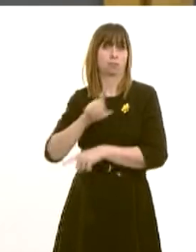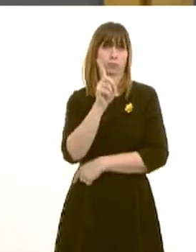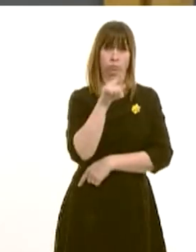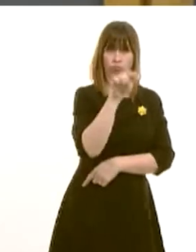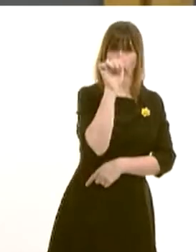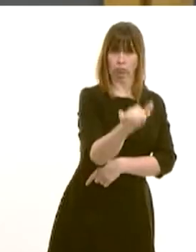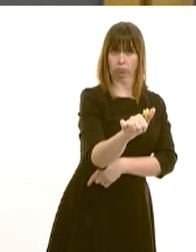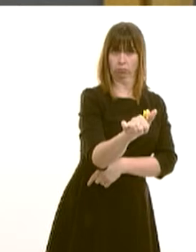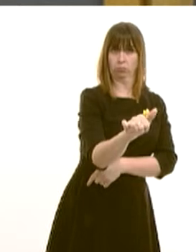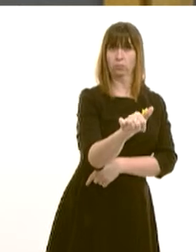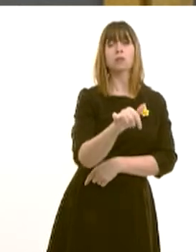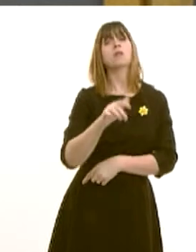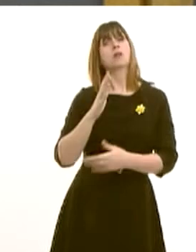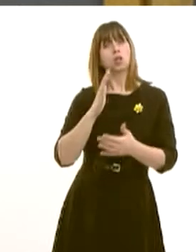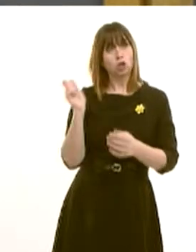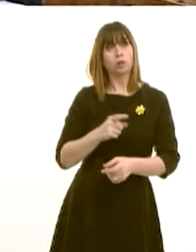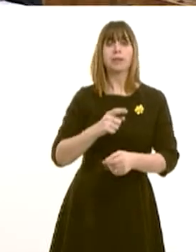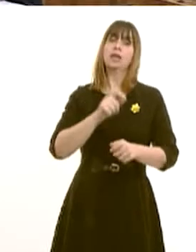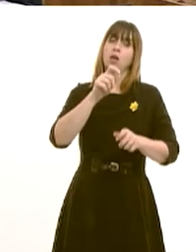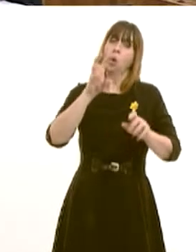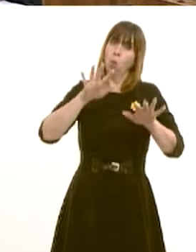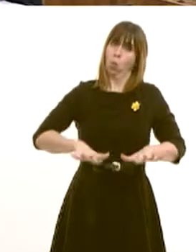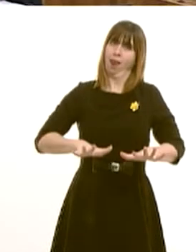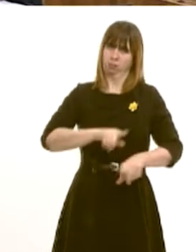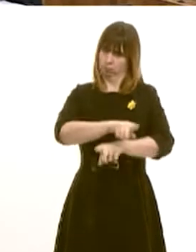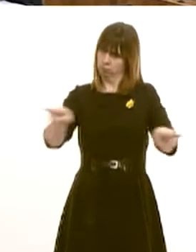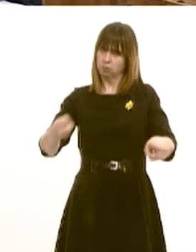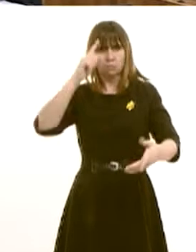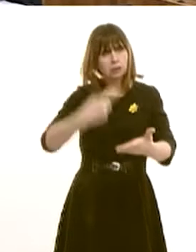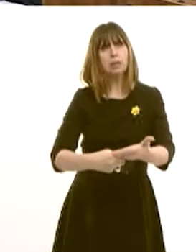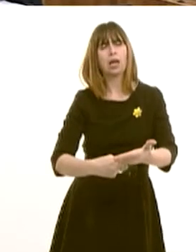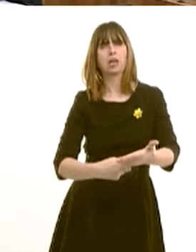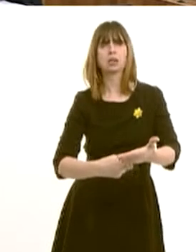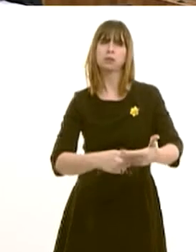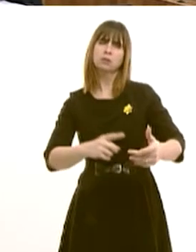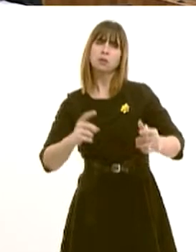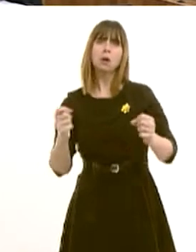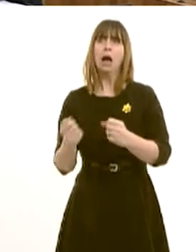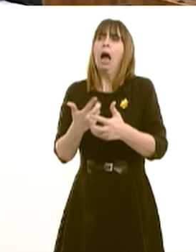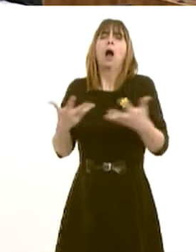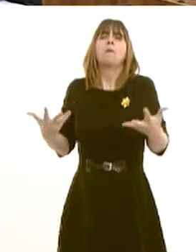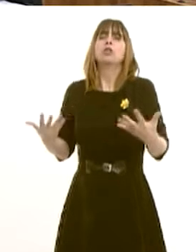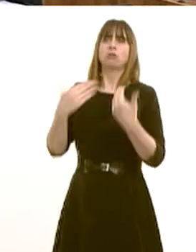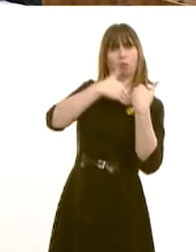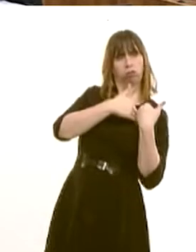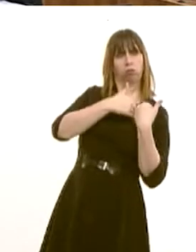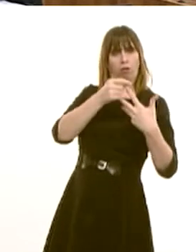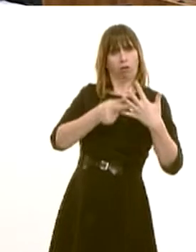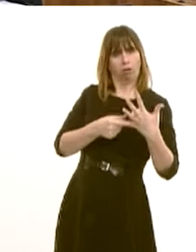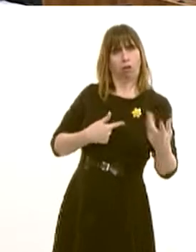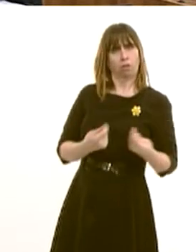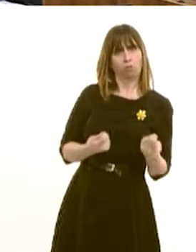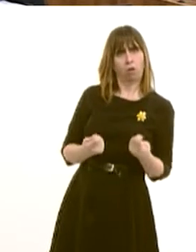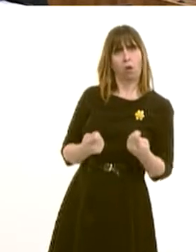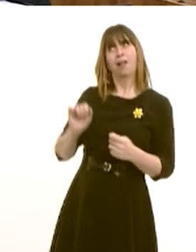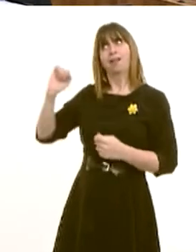that these things are a matter for the people of Wales, and it's for the people of Wales to decide what degree of power they wish to see develop. I